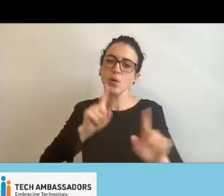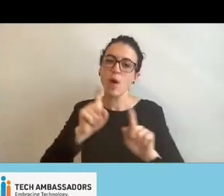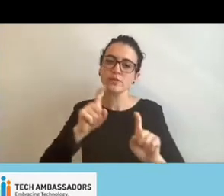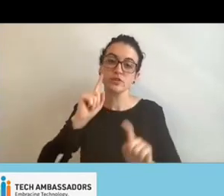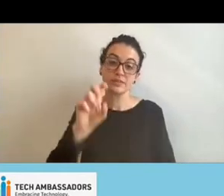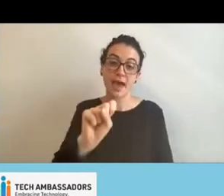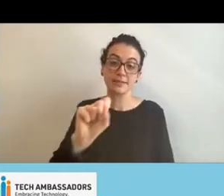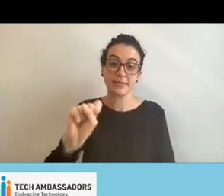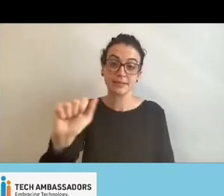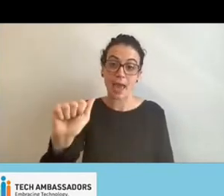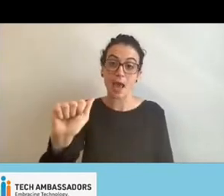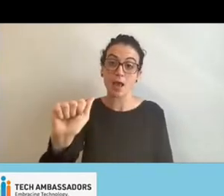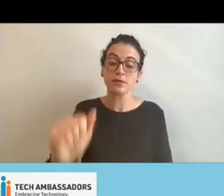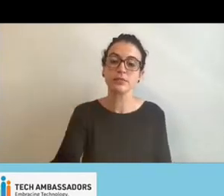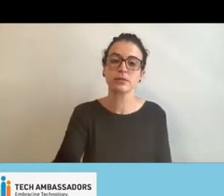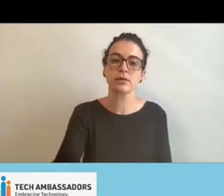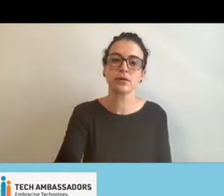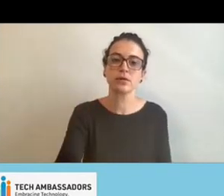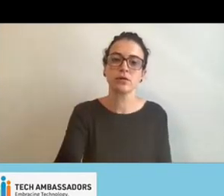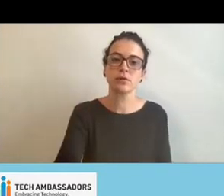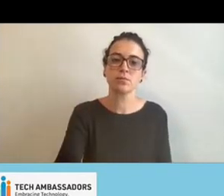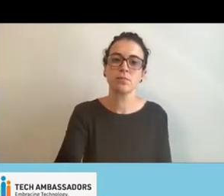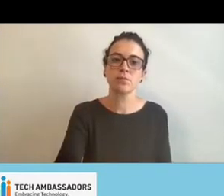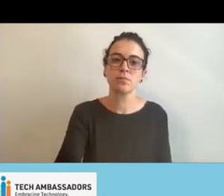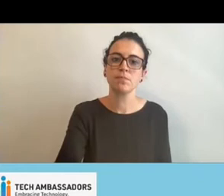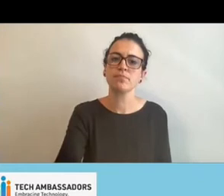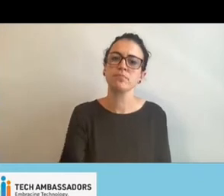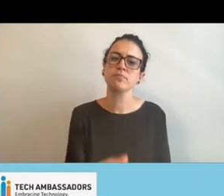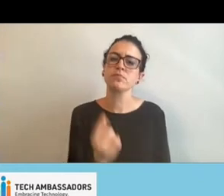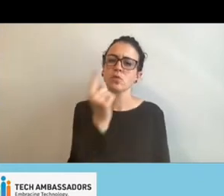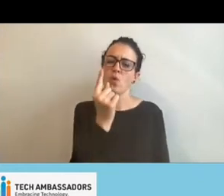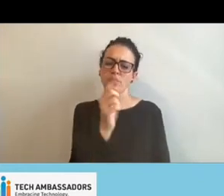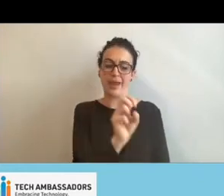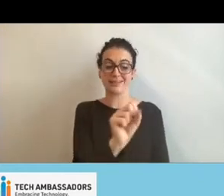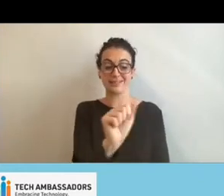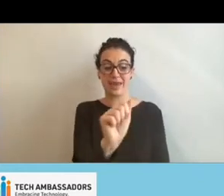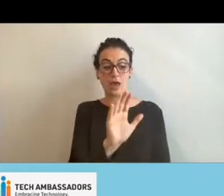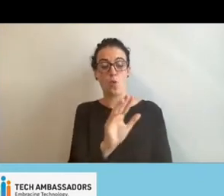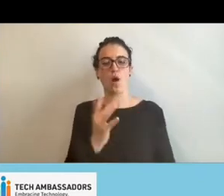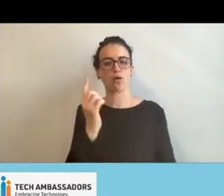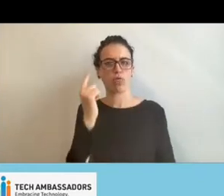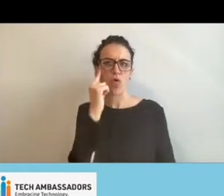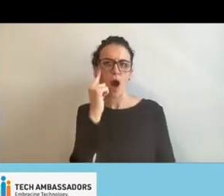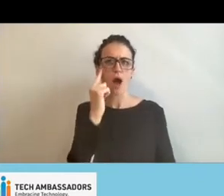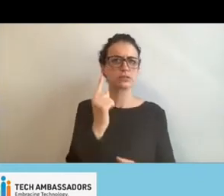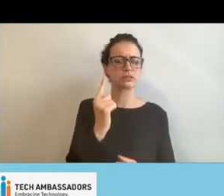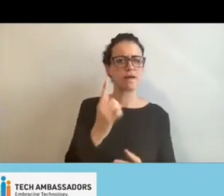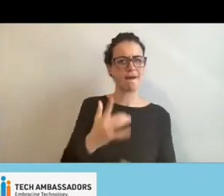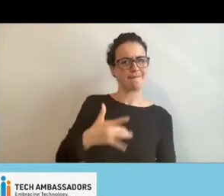that have to do with your feelings and thoughts about technology and